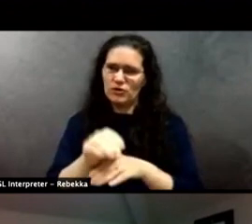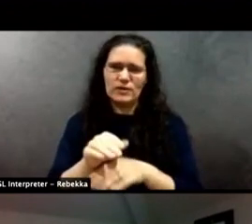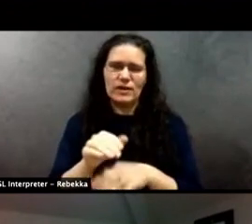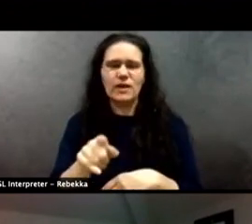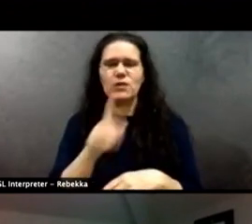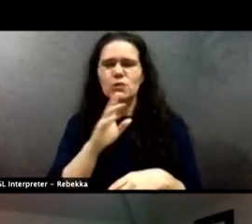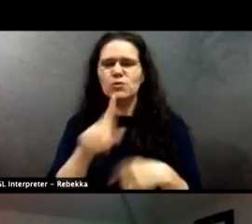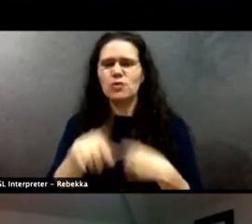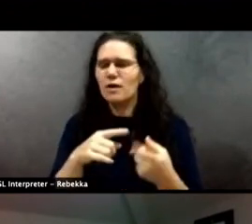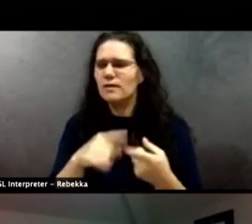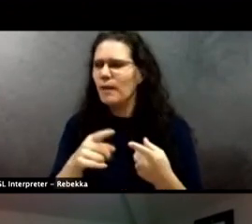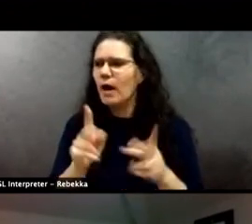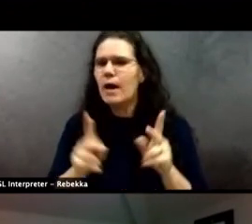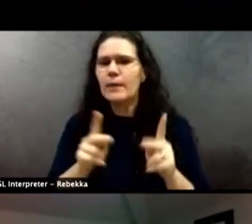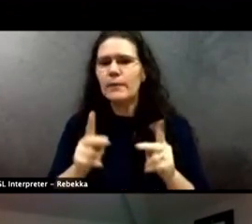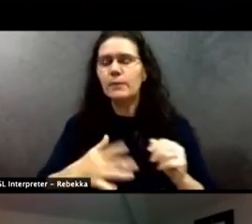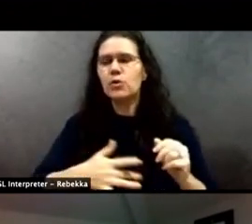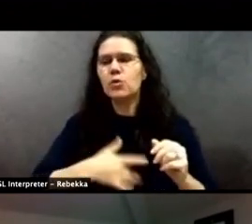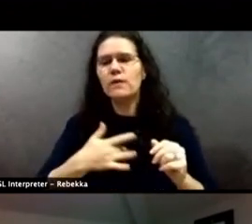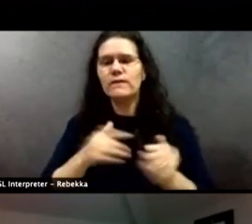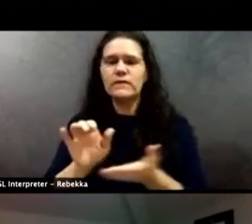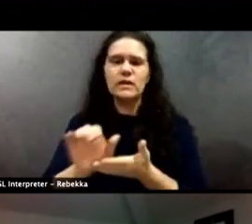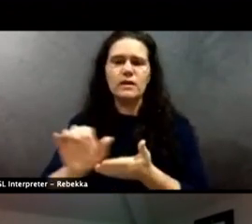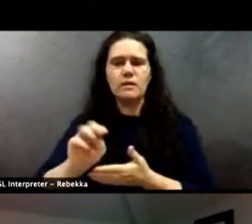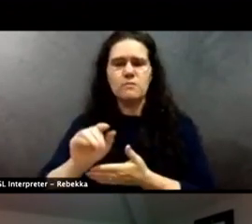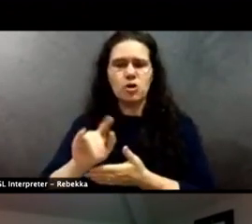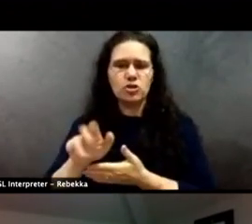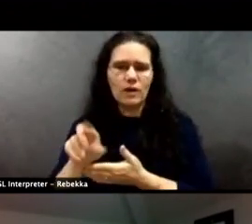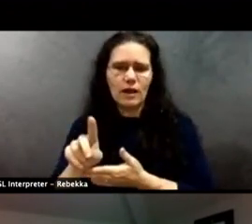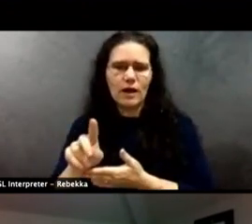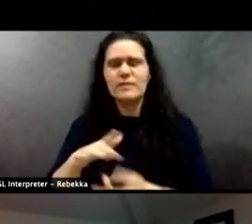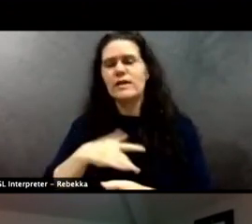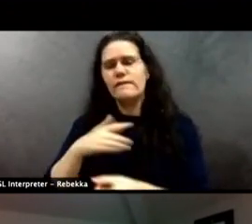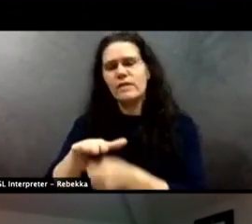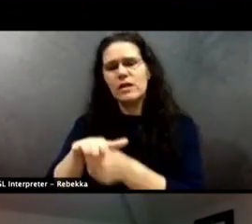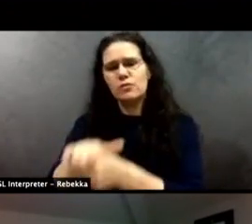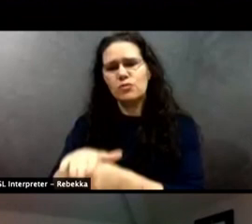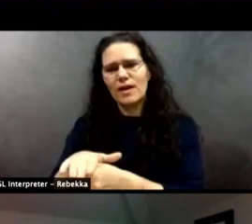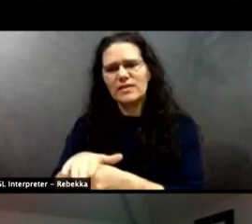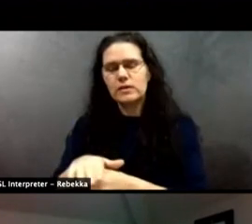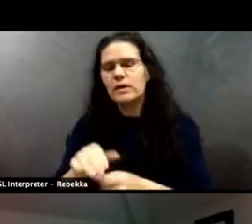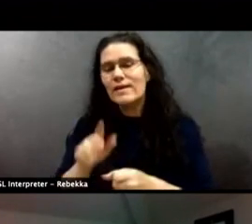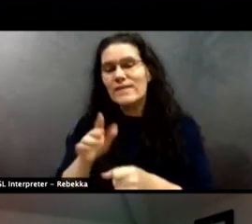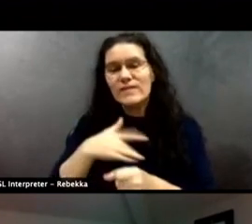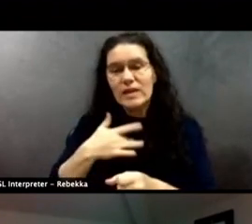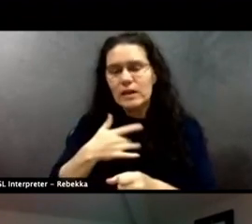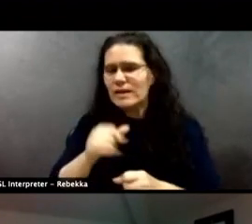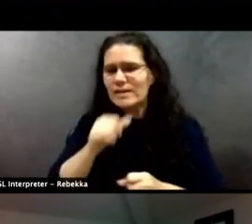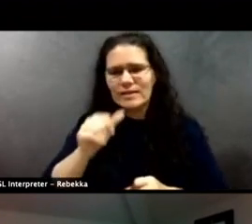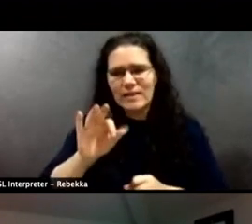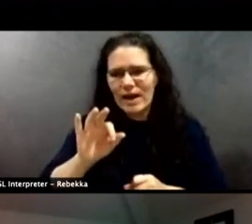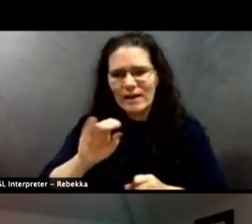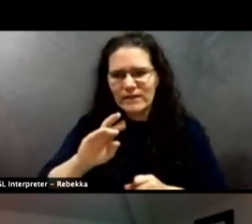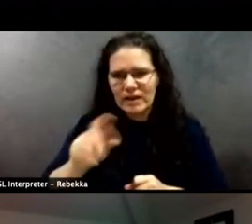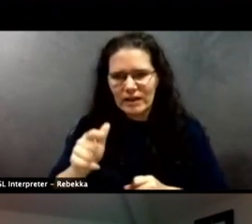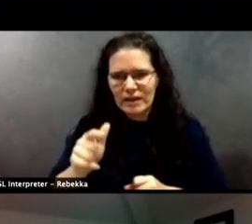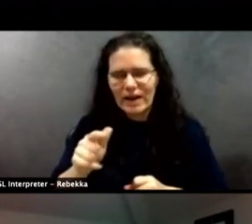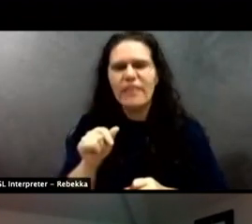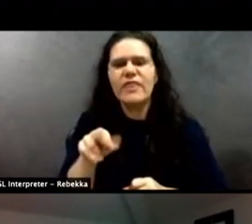people who feel marginalized and feel oppressed. It's not a feeling. People are marginalized.